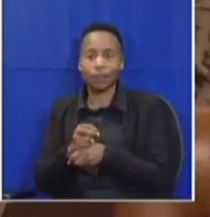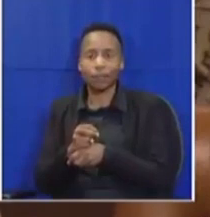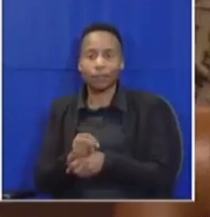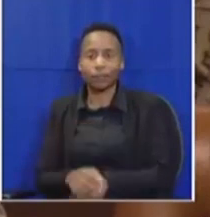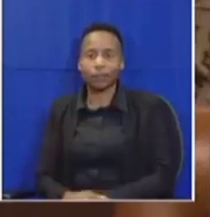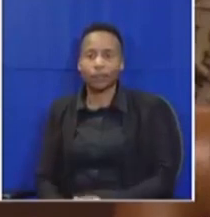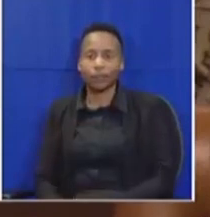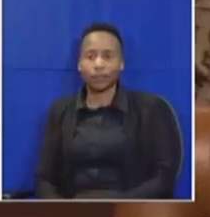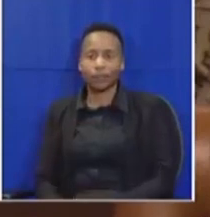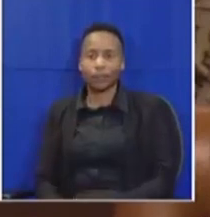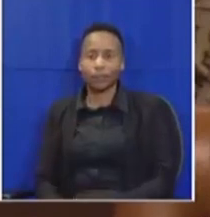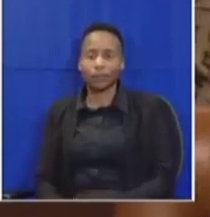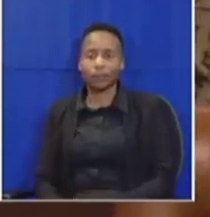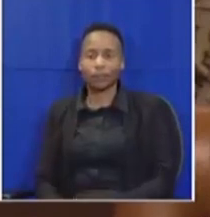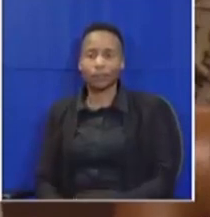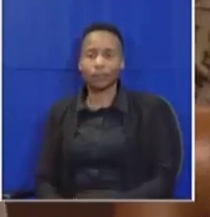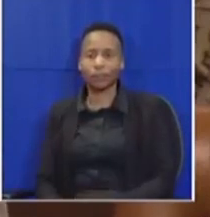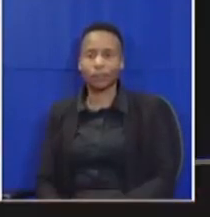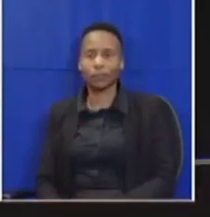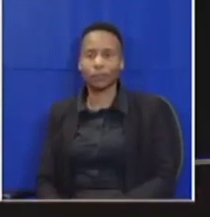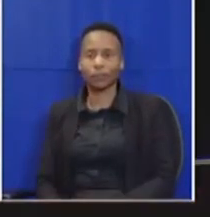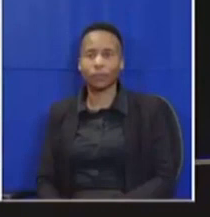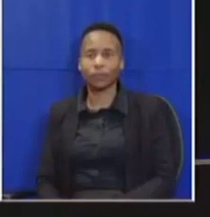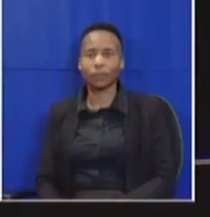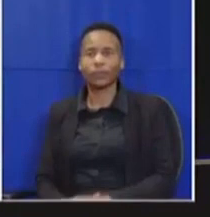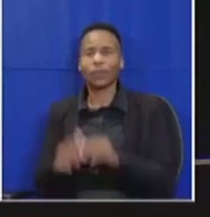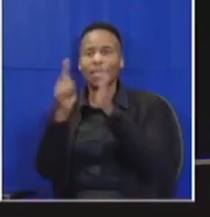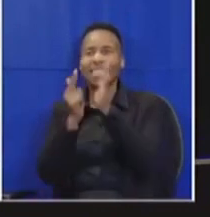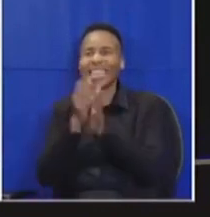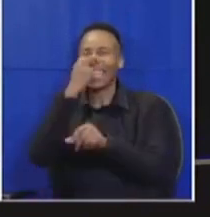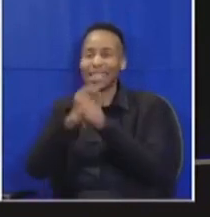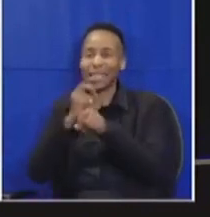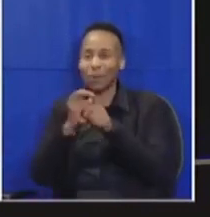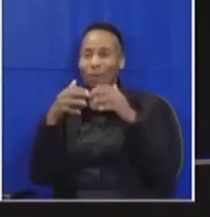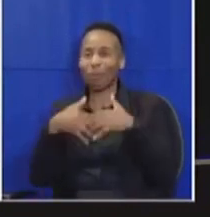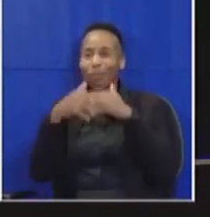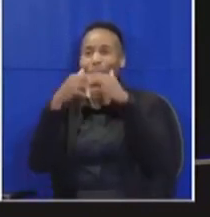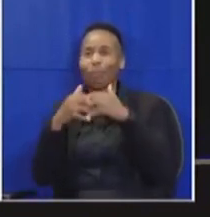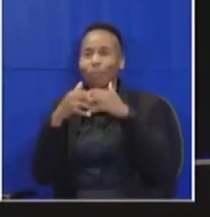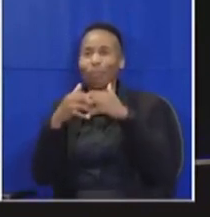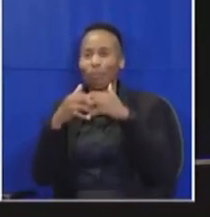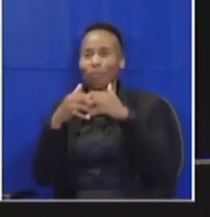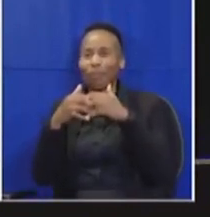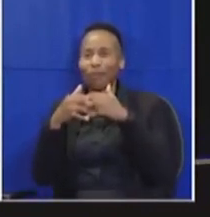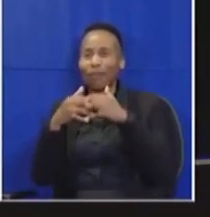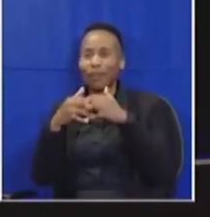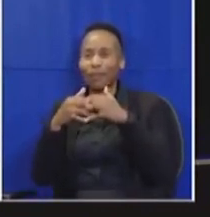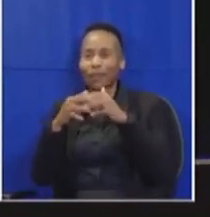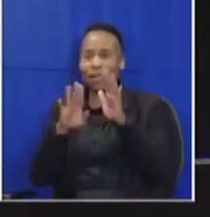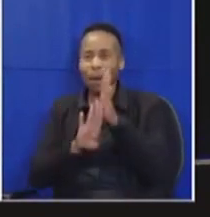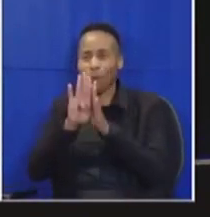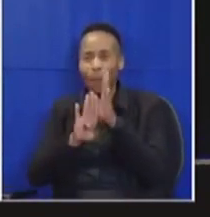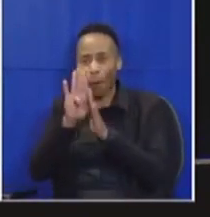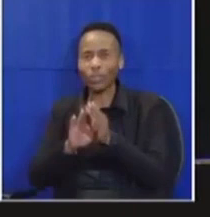your time is now expired government remember